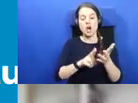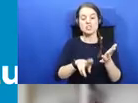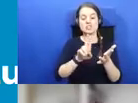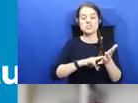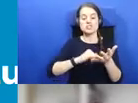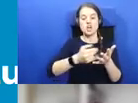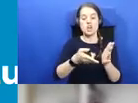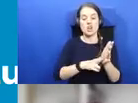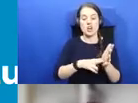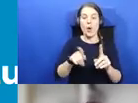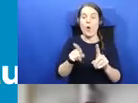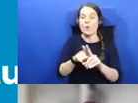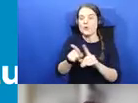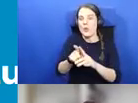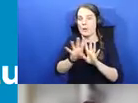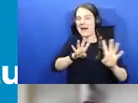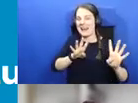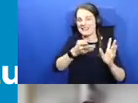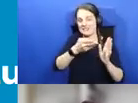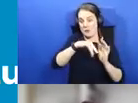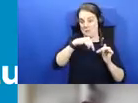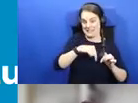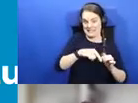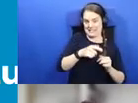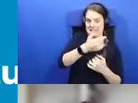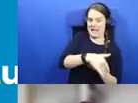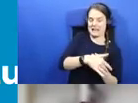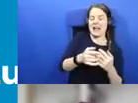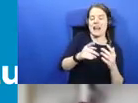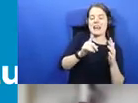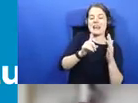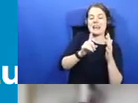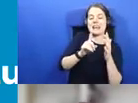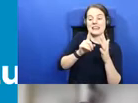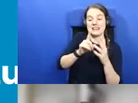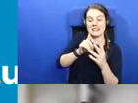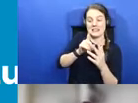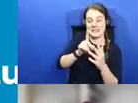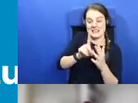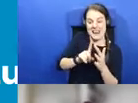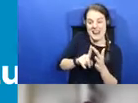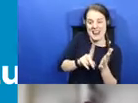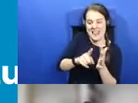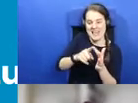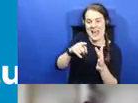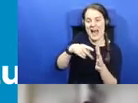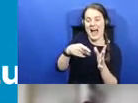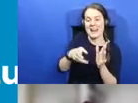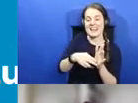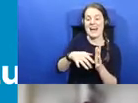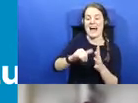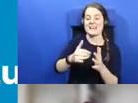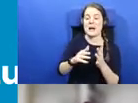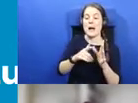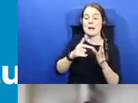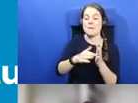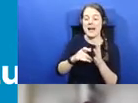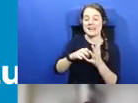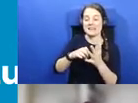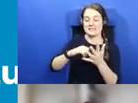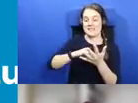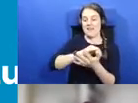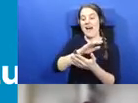on this side of the IRC, Linda Irvine and Leanne Briggs and on the Scottish side, Angus MacKinnock and Meg Bateman.